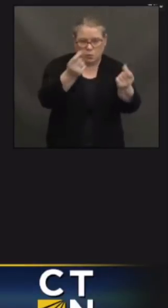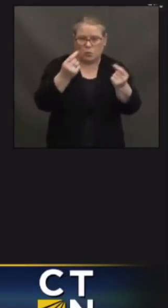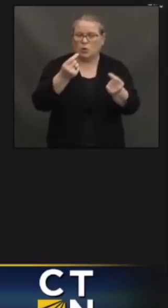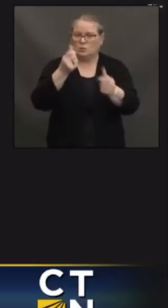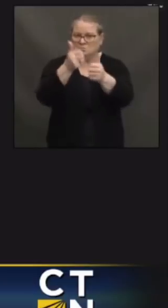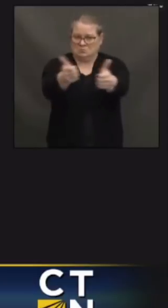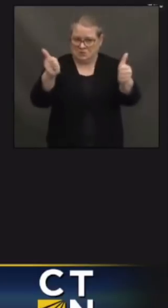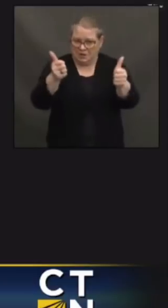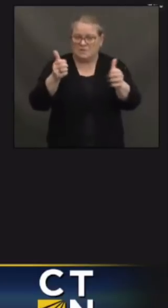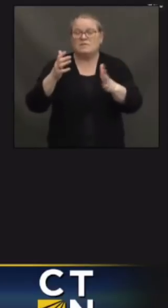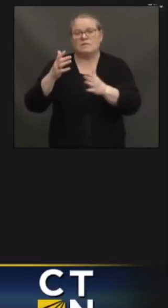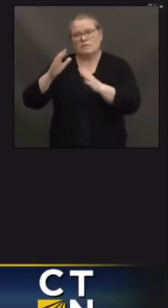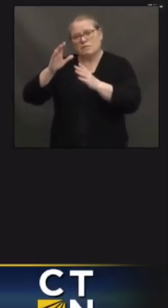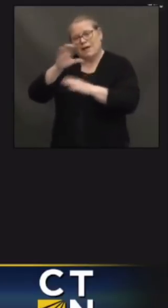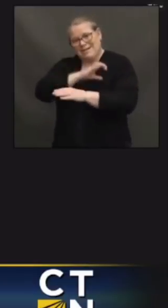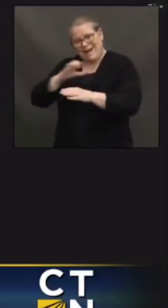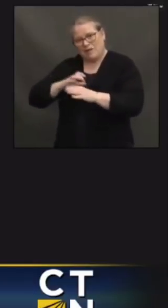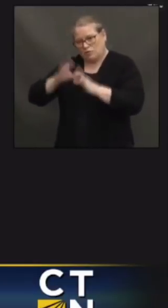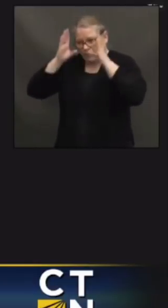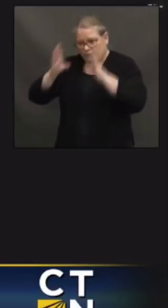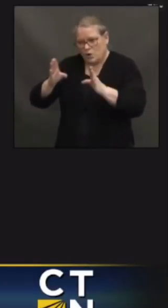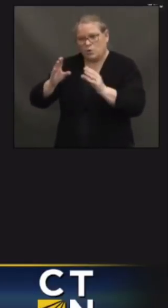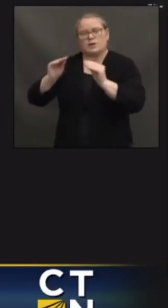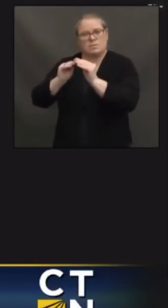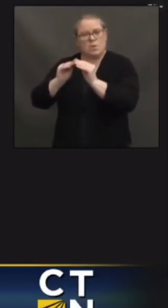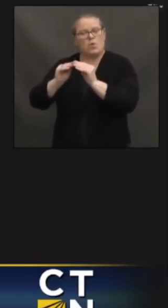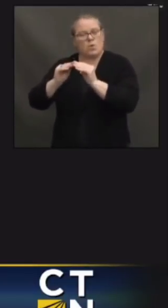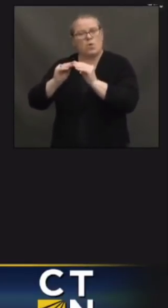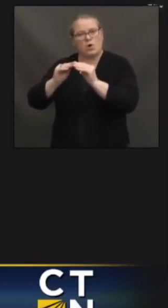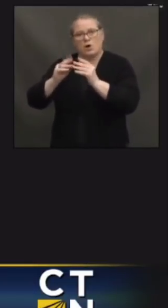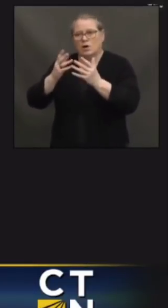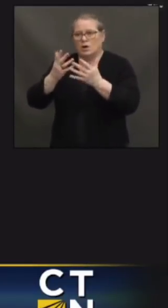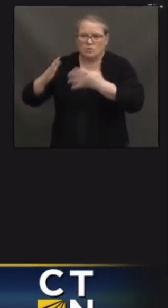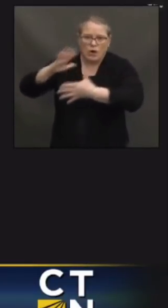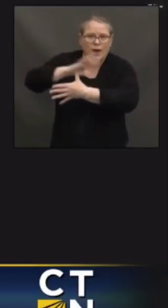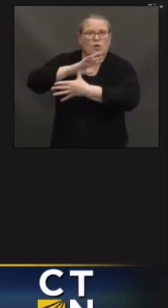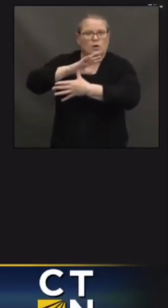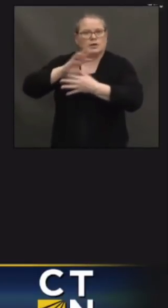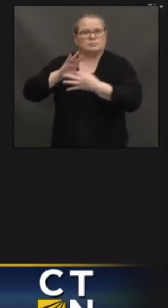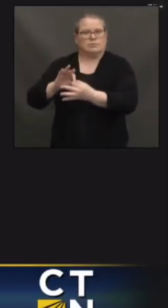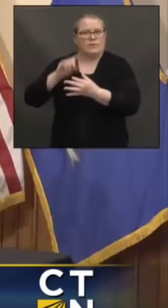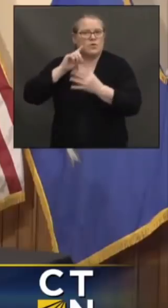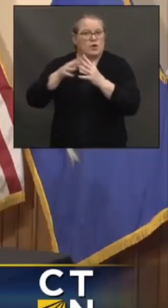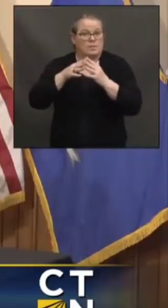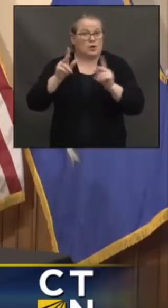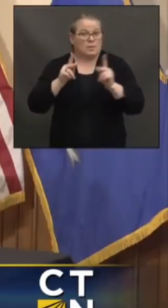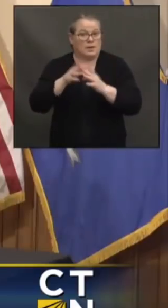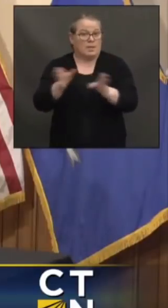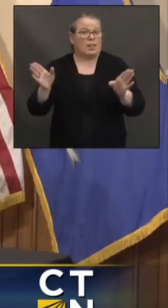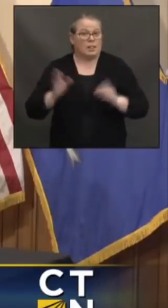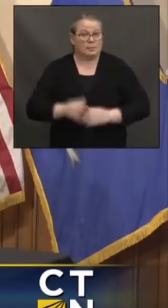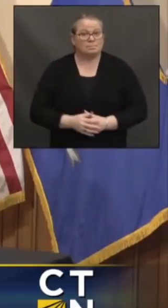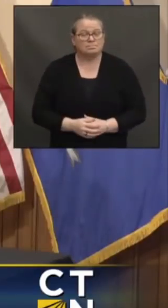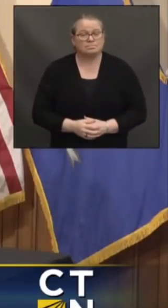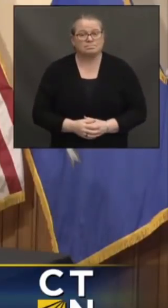linger as crises and as priorities for the American people. Thank you.